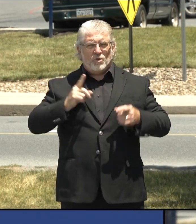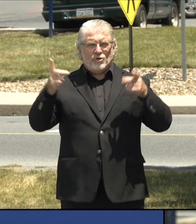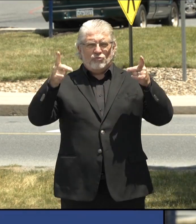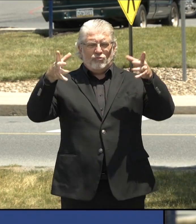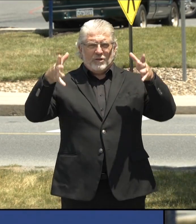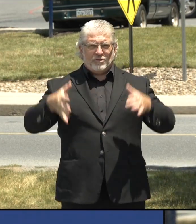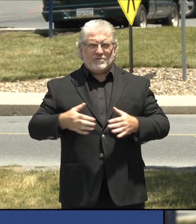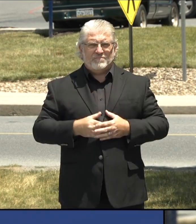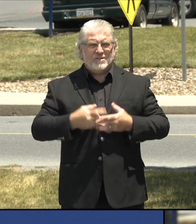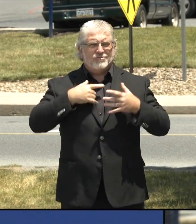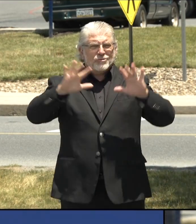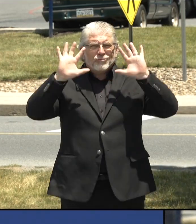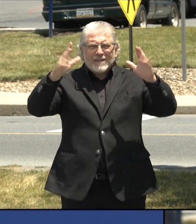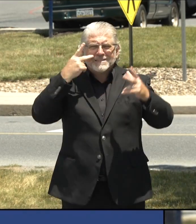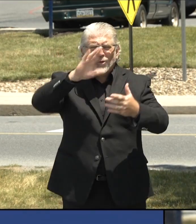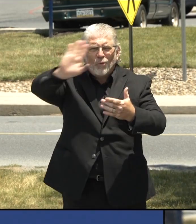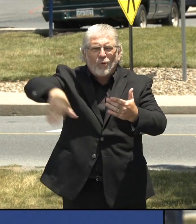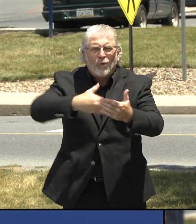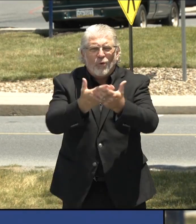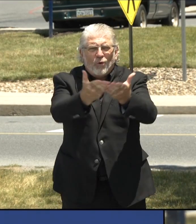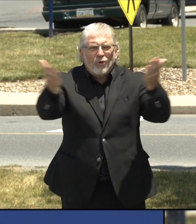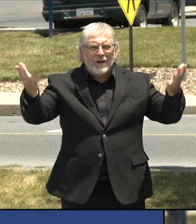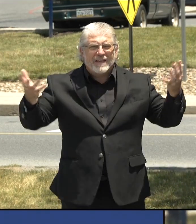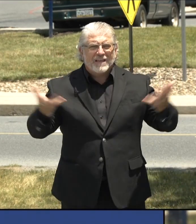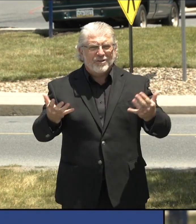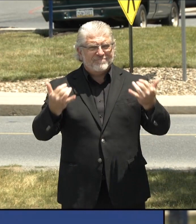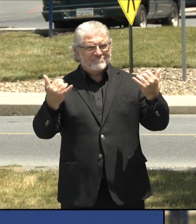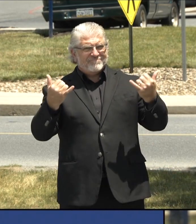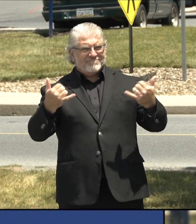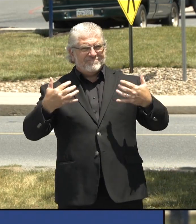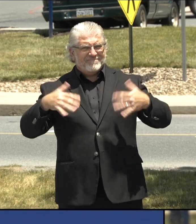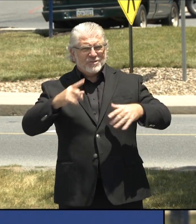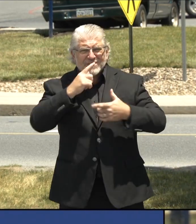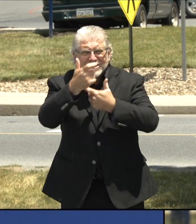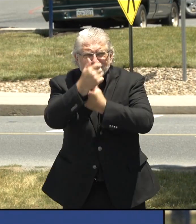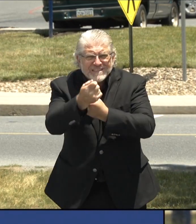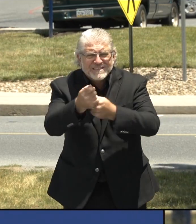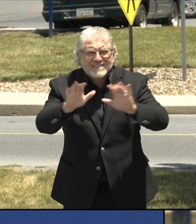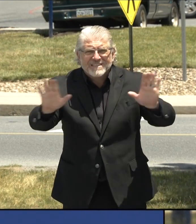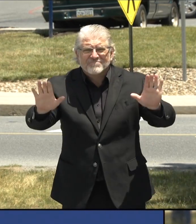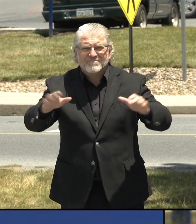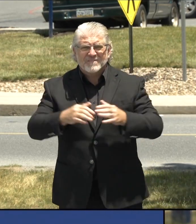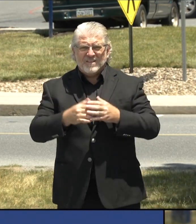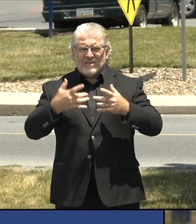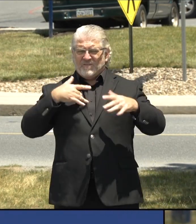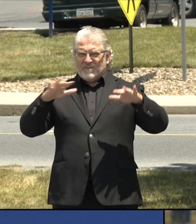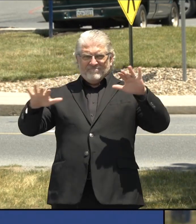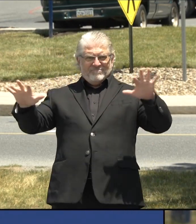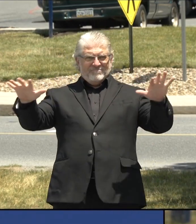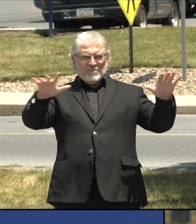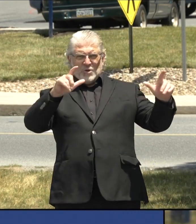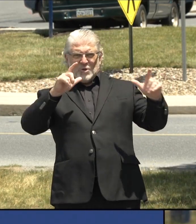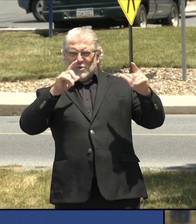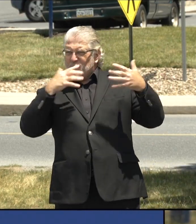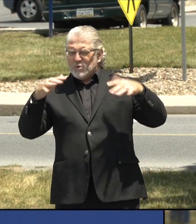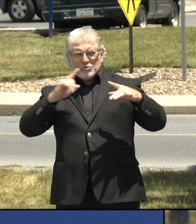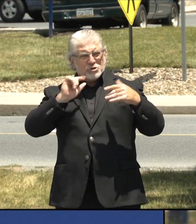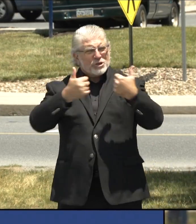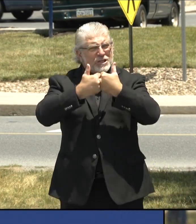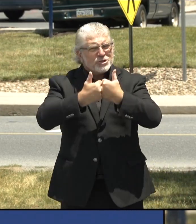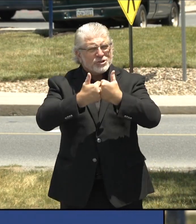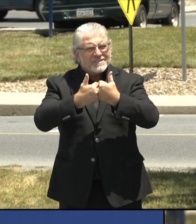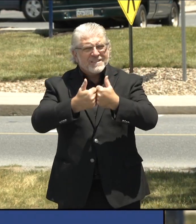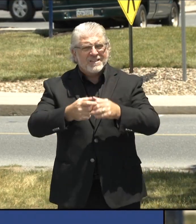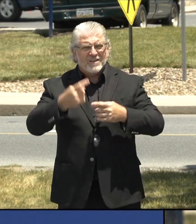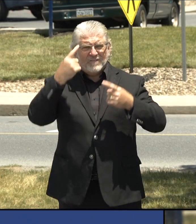We live in interesting times. It has been an uncertain and a challenging time in health care since the start of the